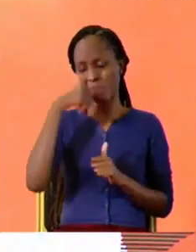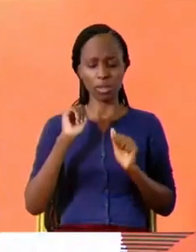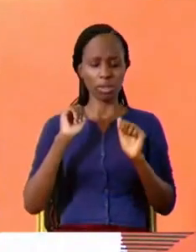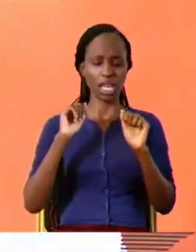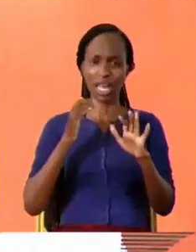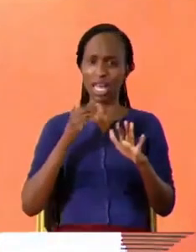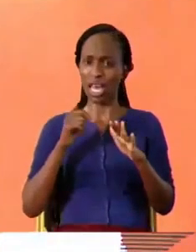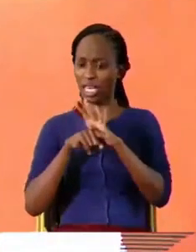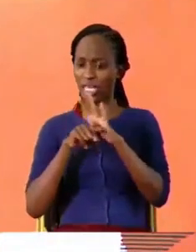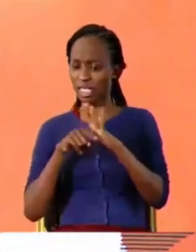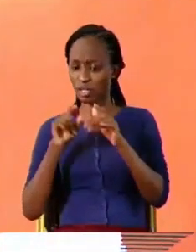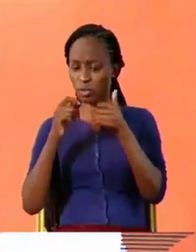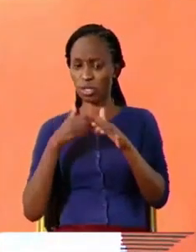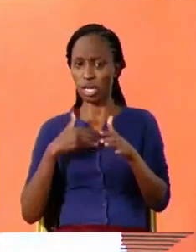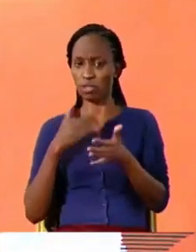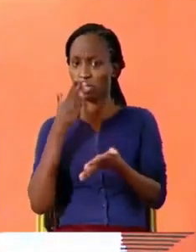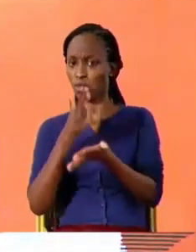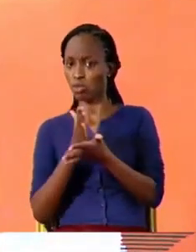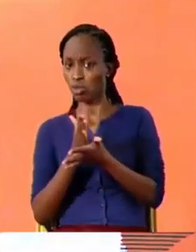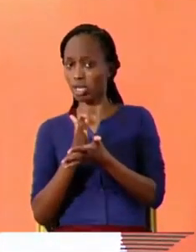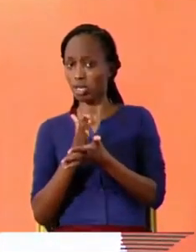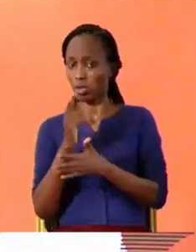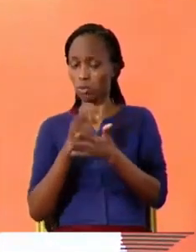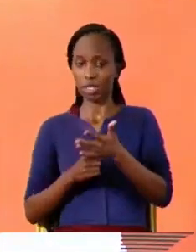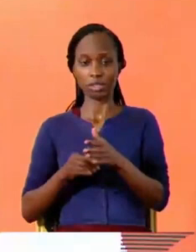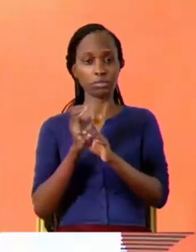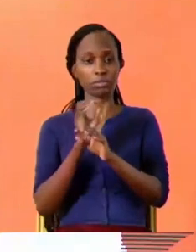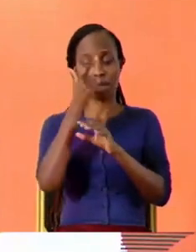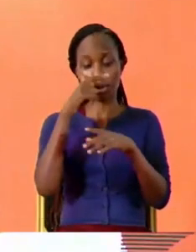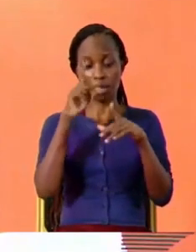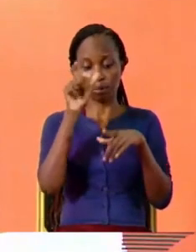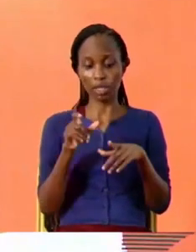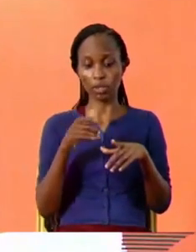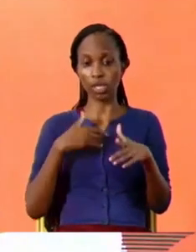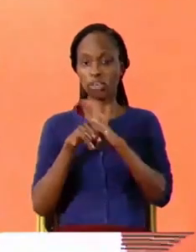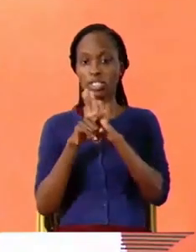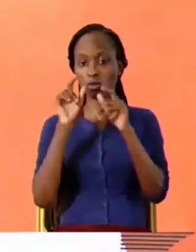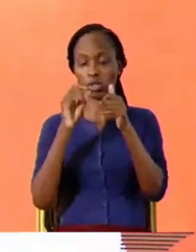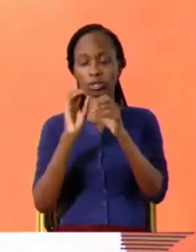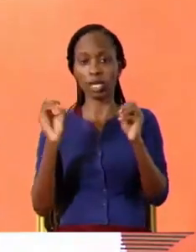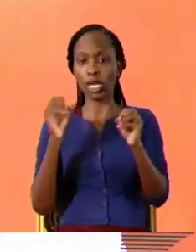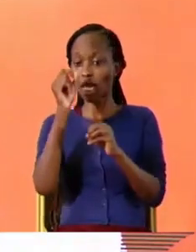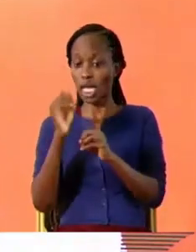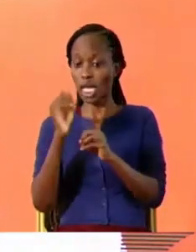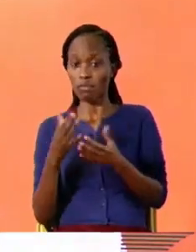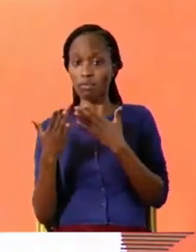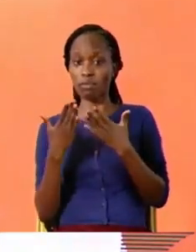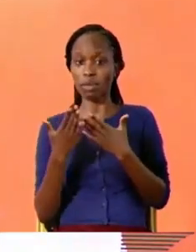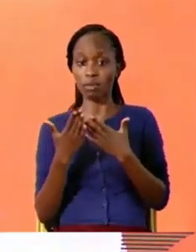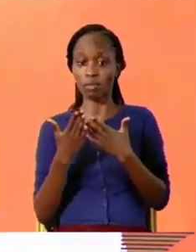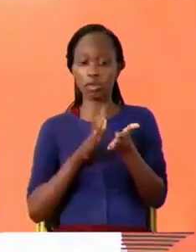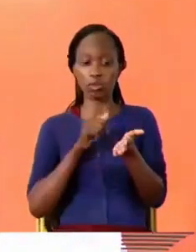the truth of the matter is no if you put out information in a newspaper